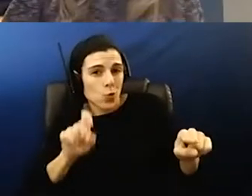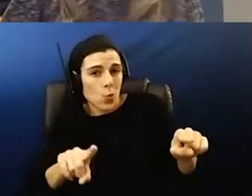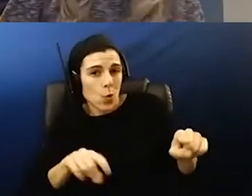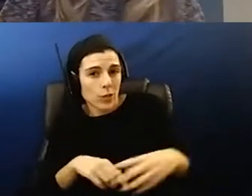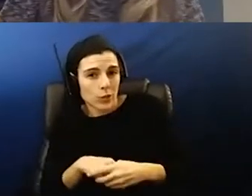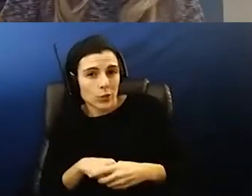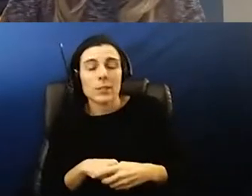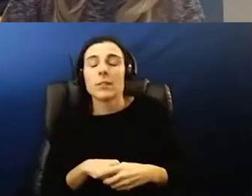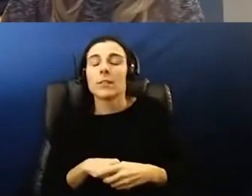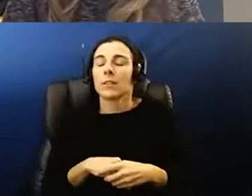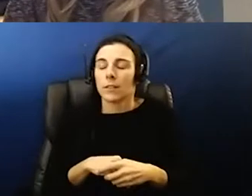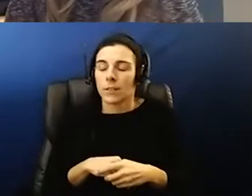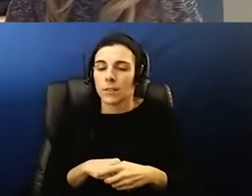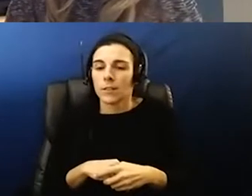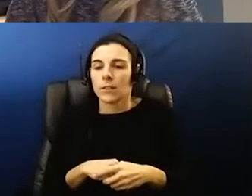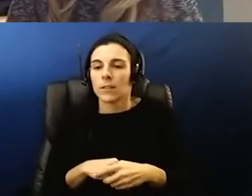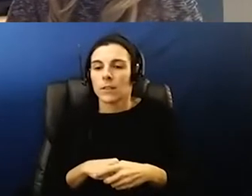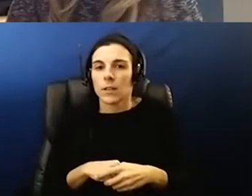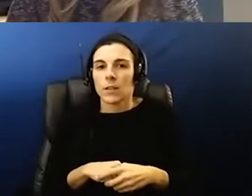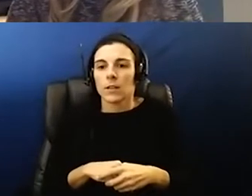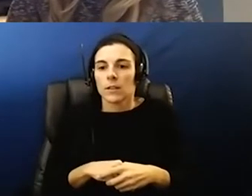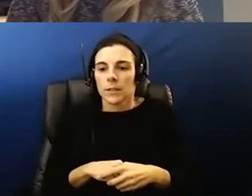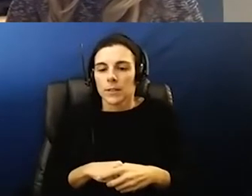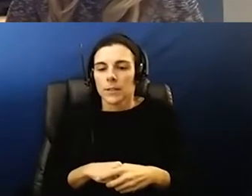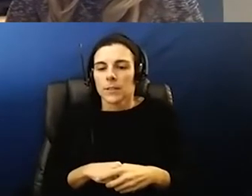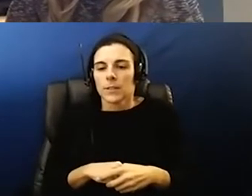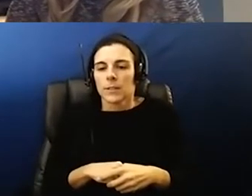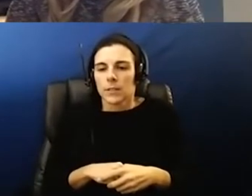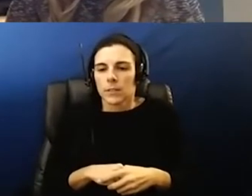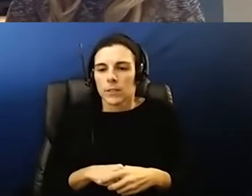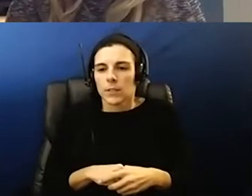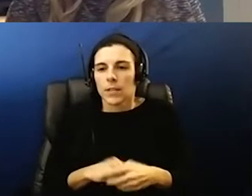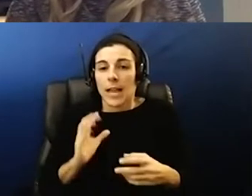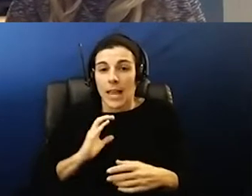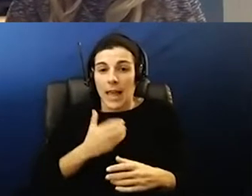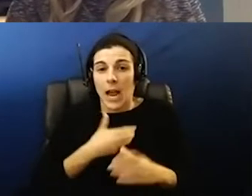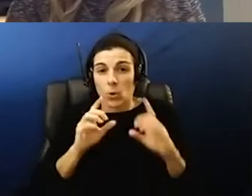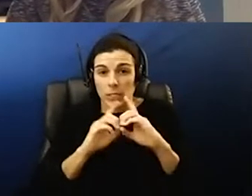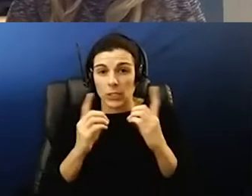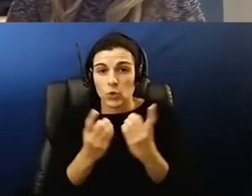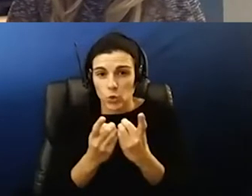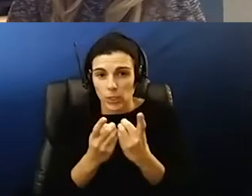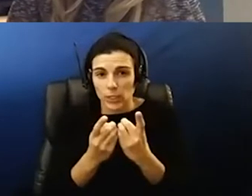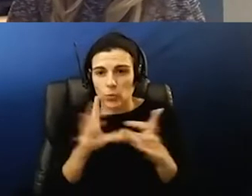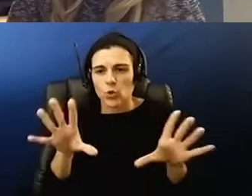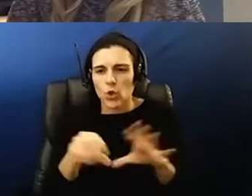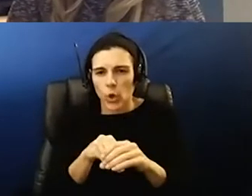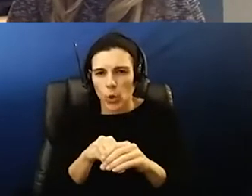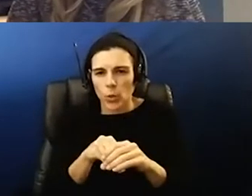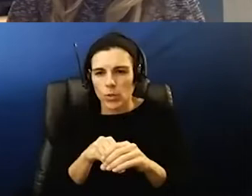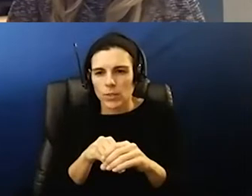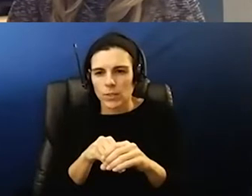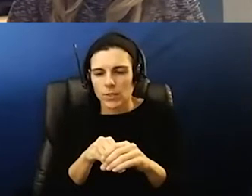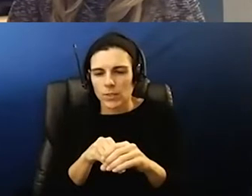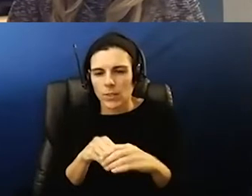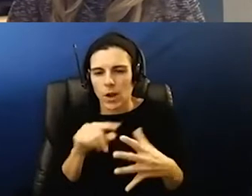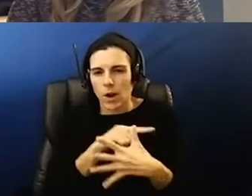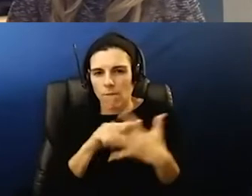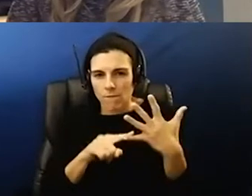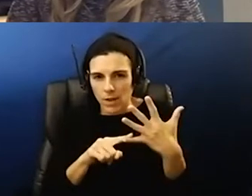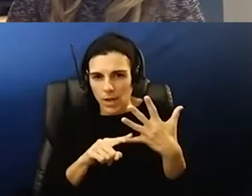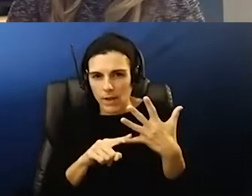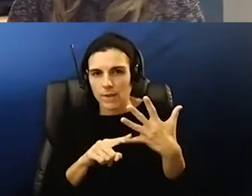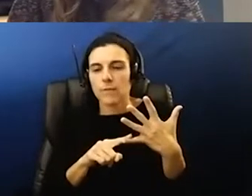can tell you we're uh in our ul ul district which once again includes our our five round rock high